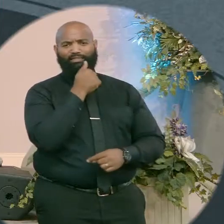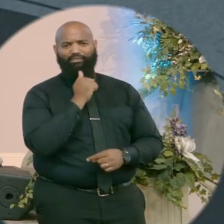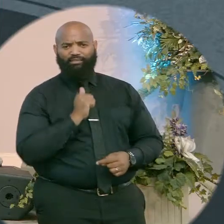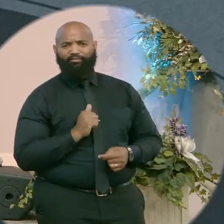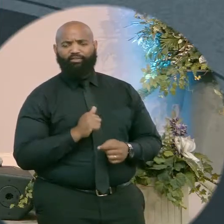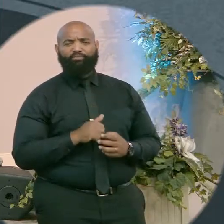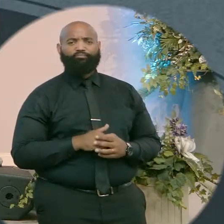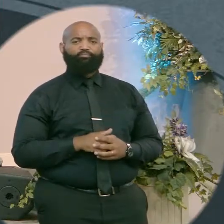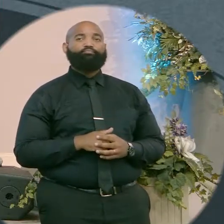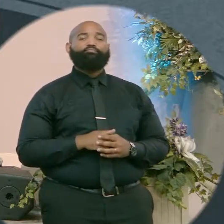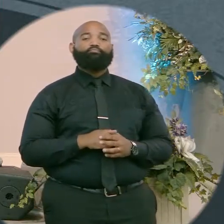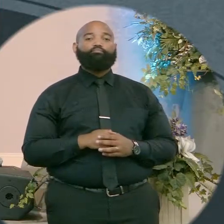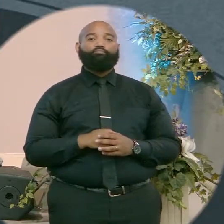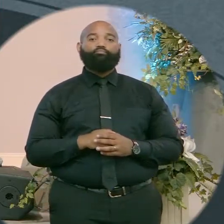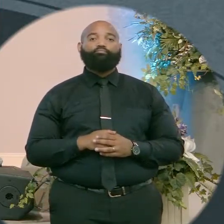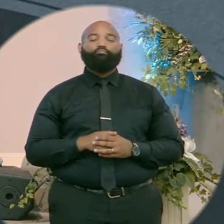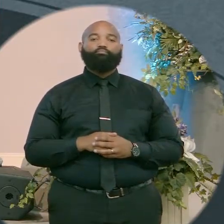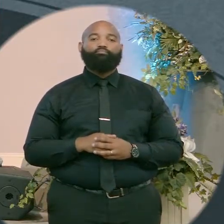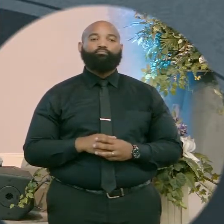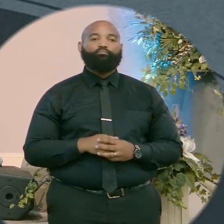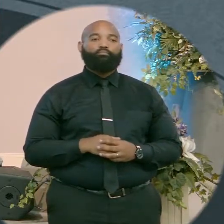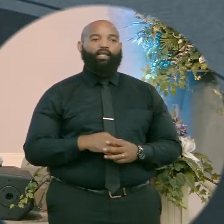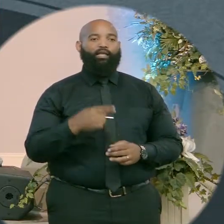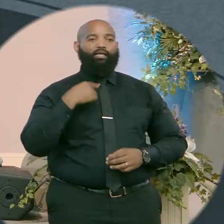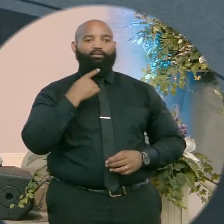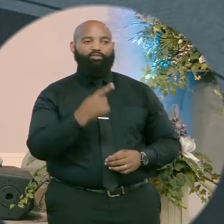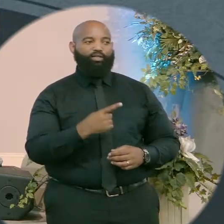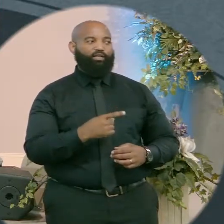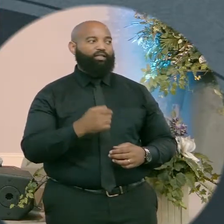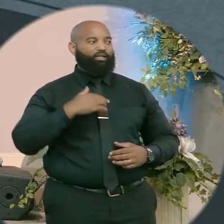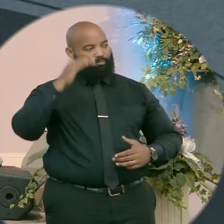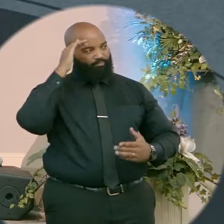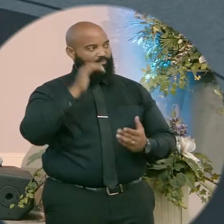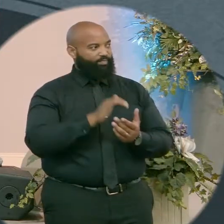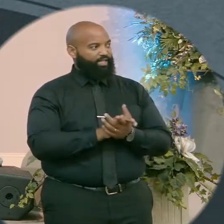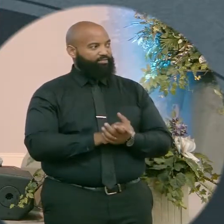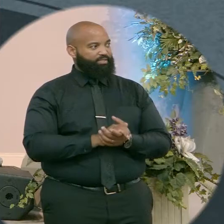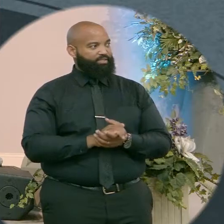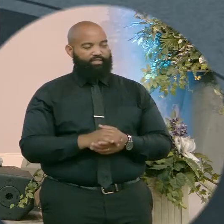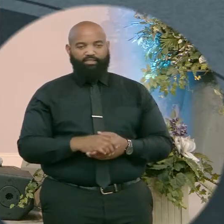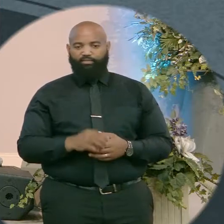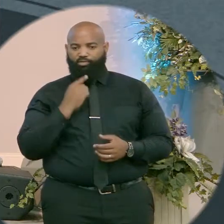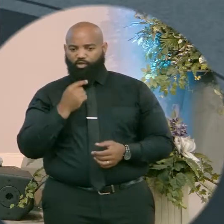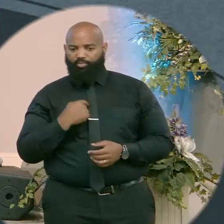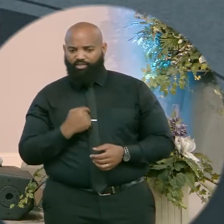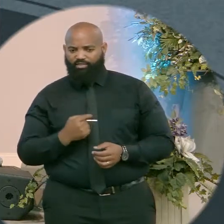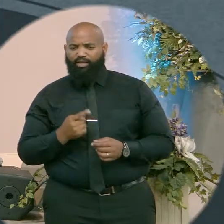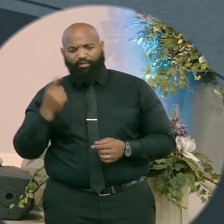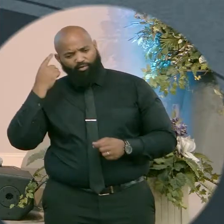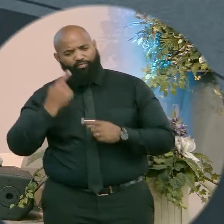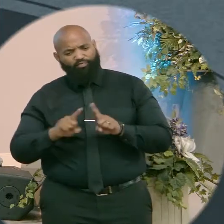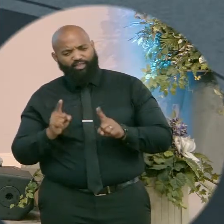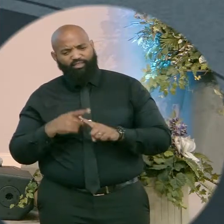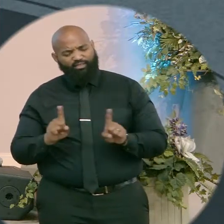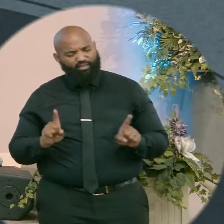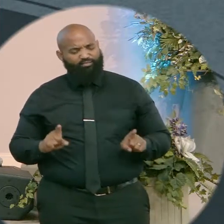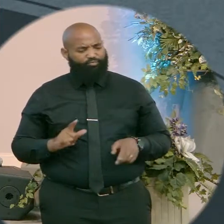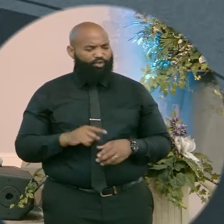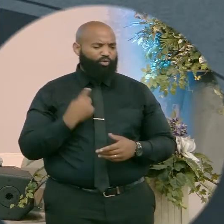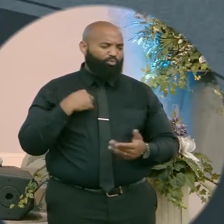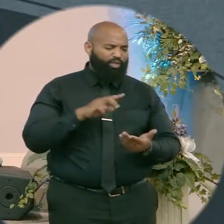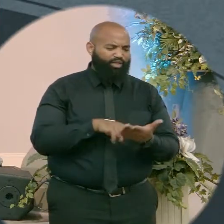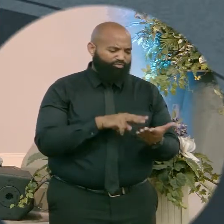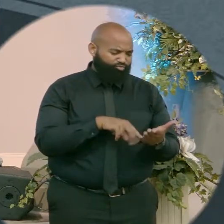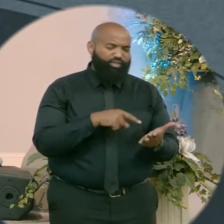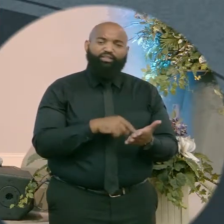This got me. And when I was talking about this, my husband was the one who pointed out how he, you don't think about it like this. We read this text.